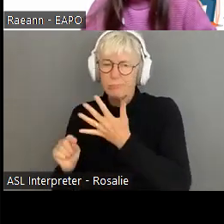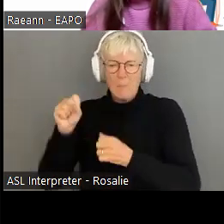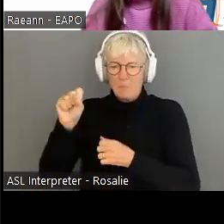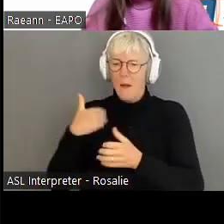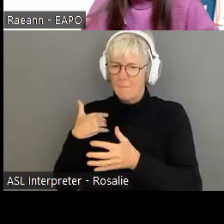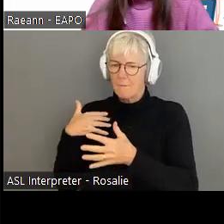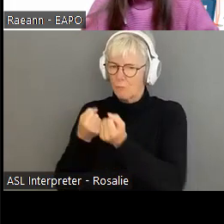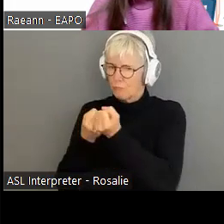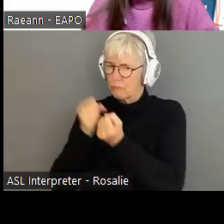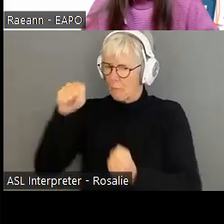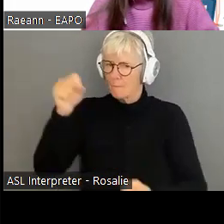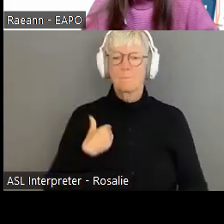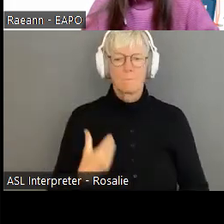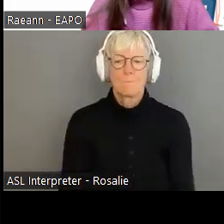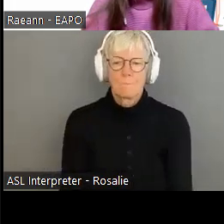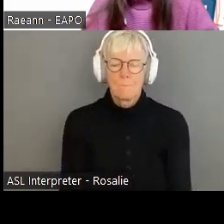So, okay,